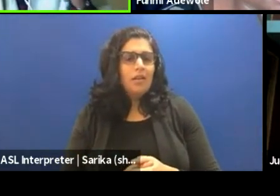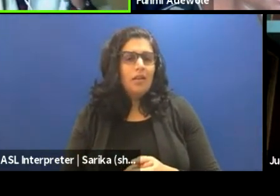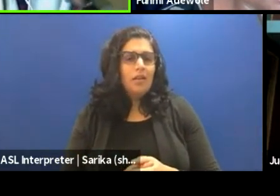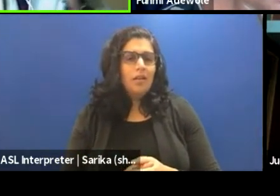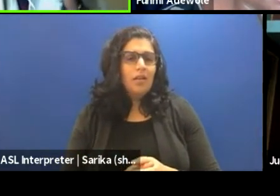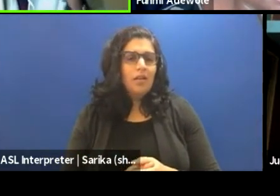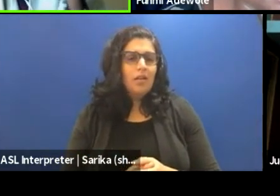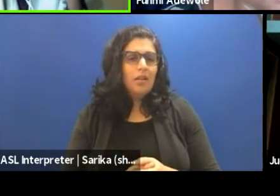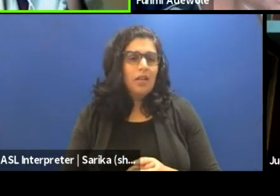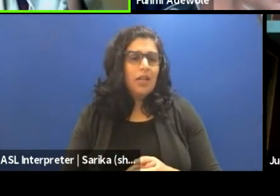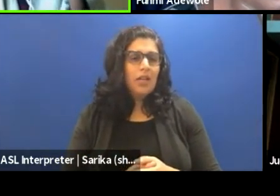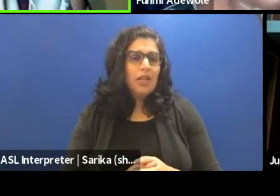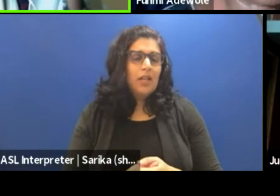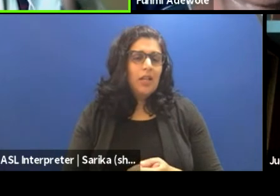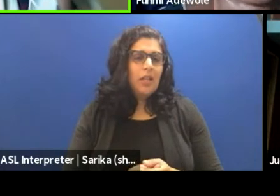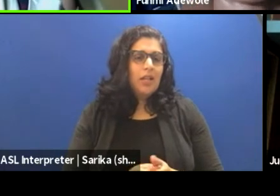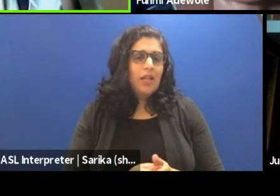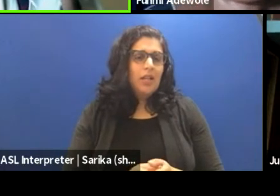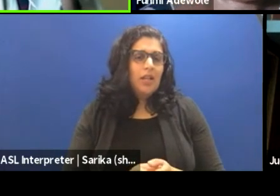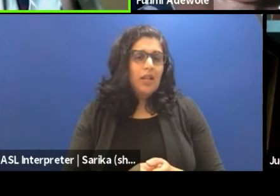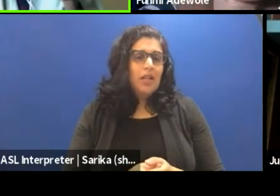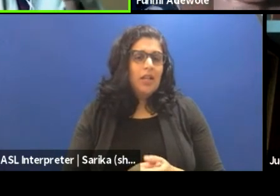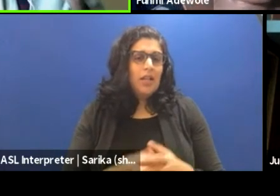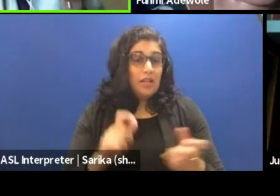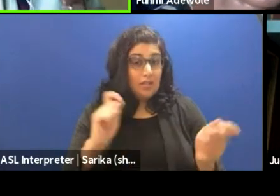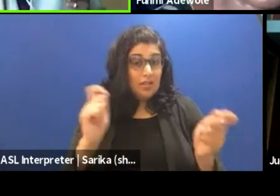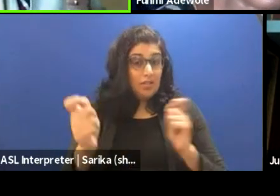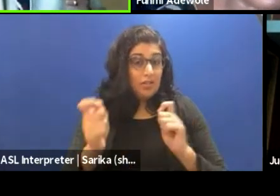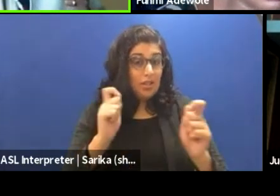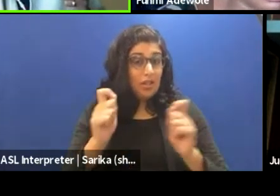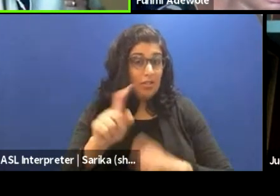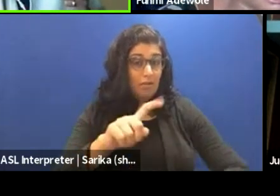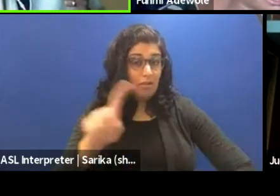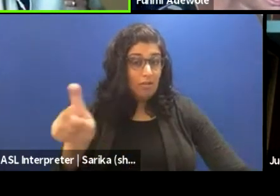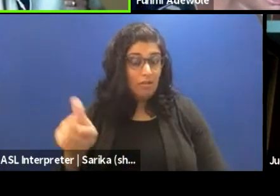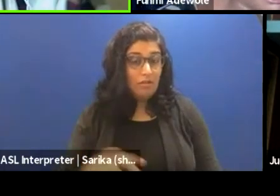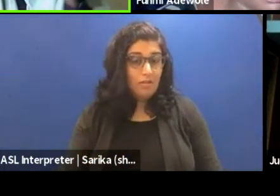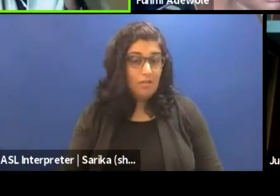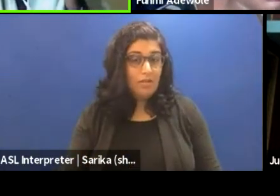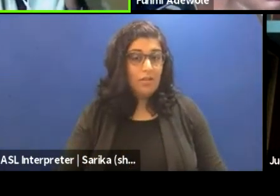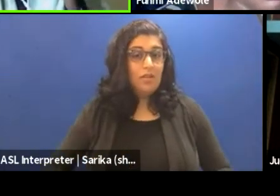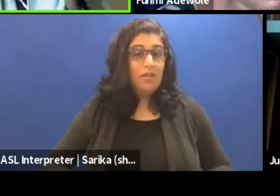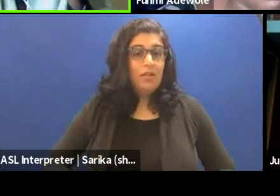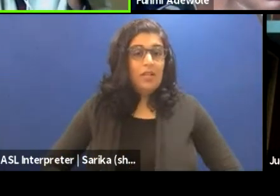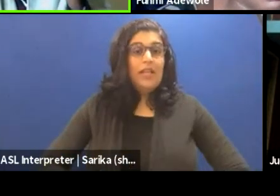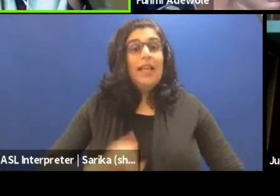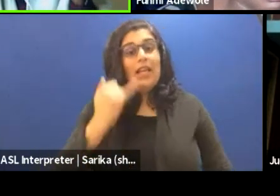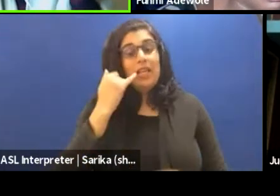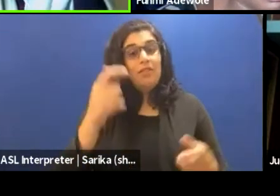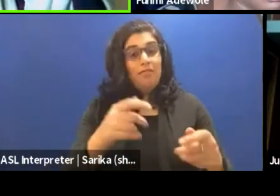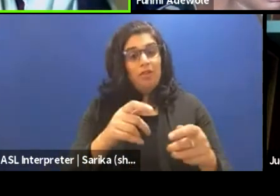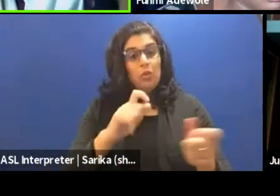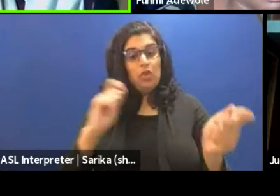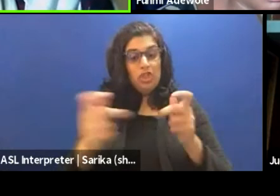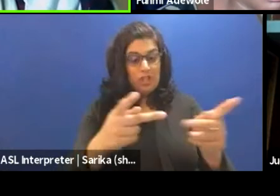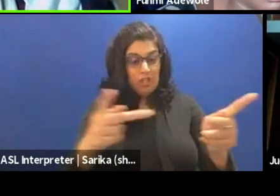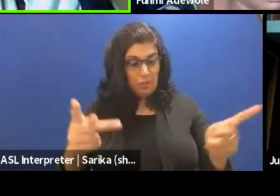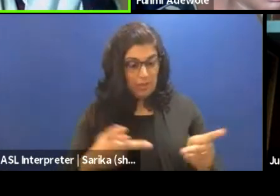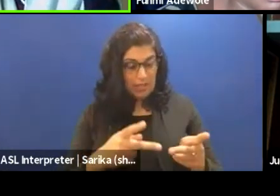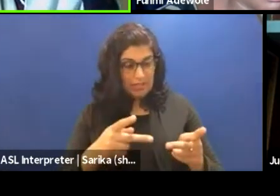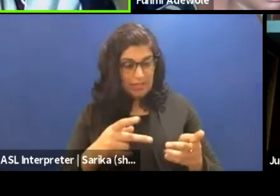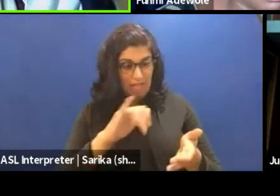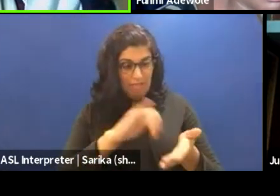concept in a play. So does it change? If you change the place, does the meaning in